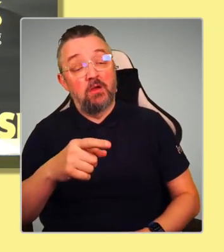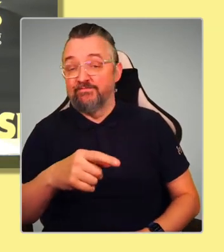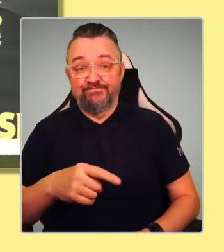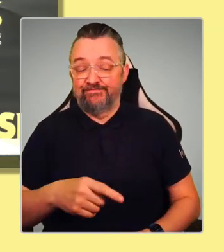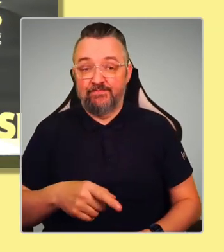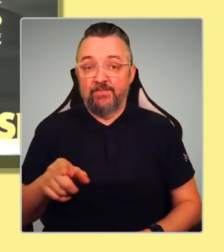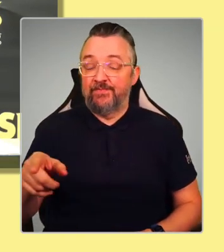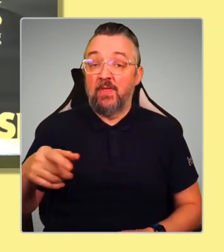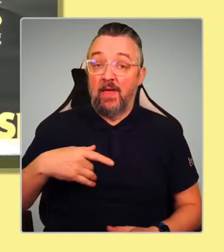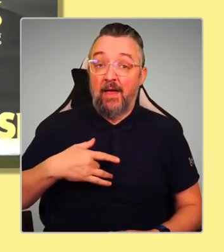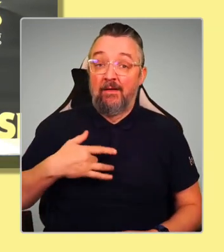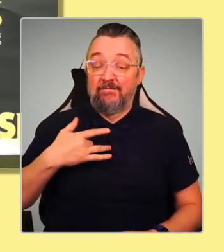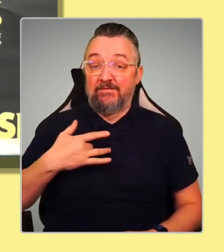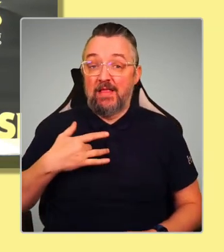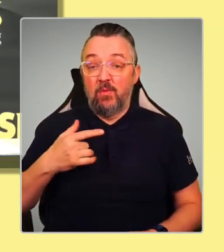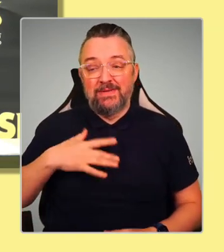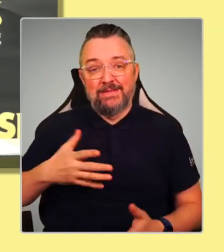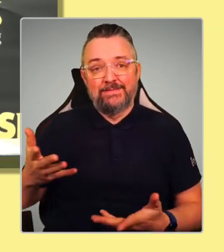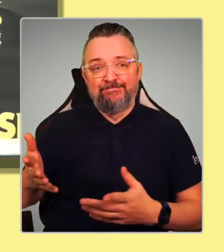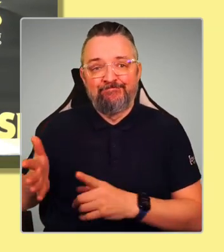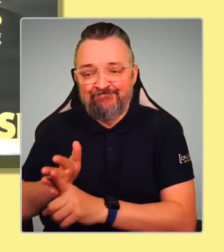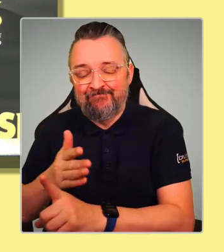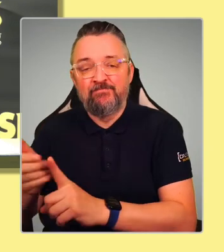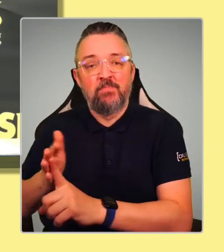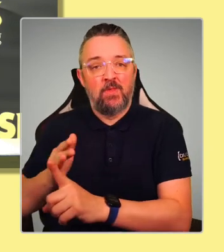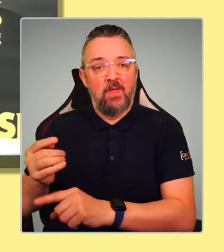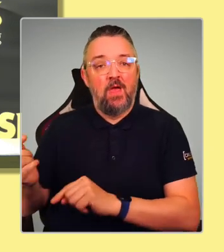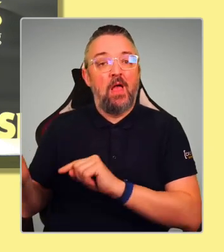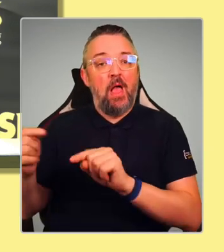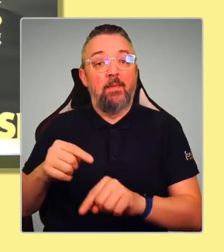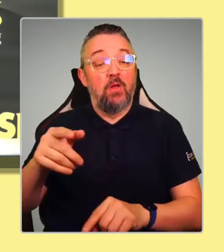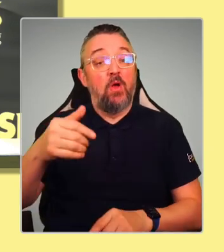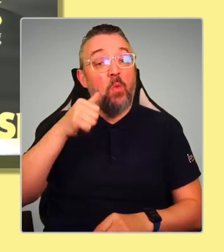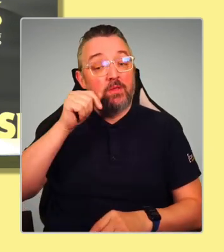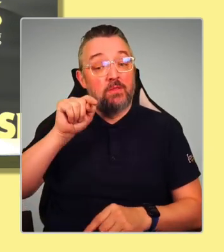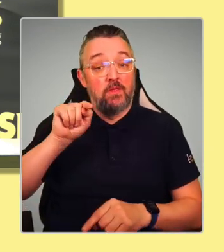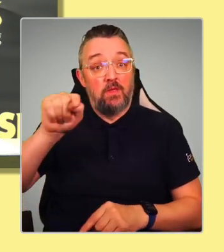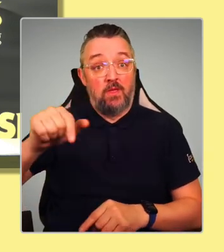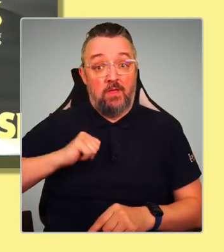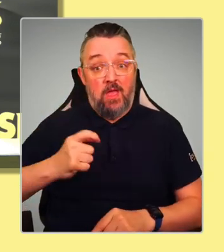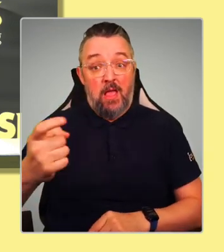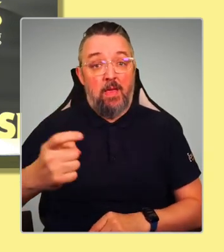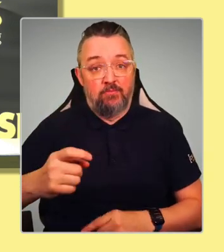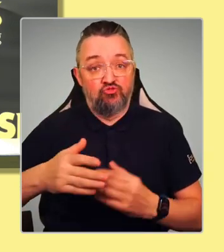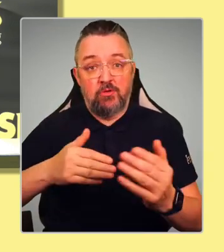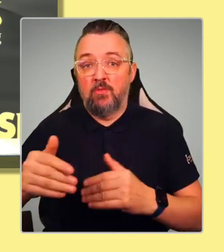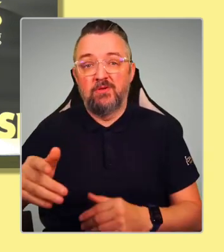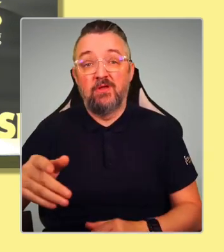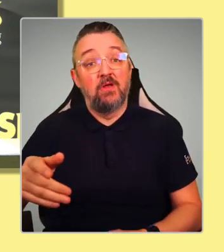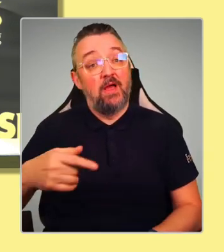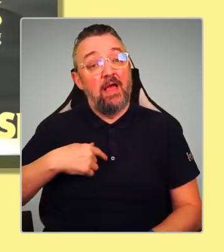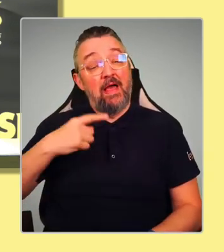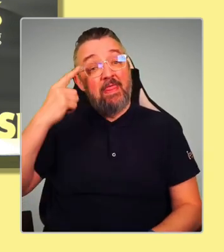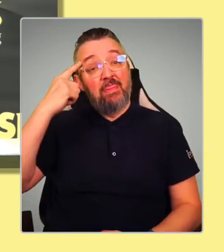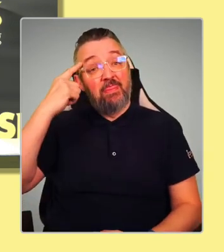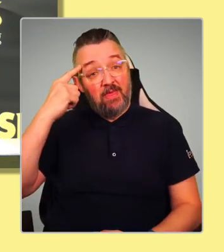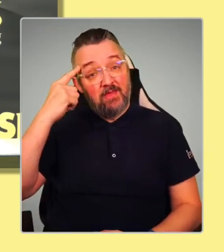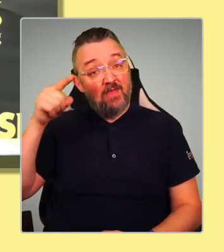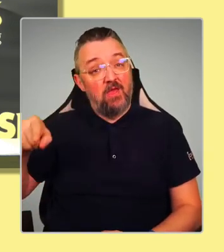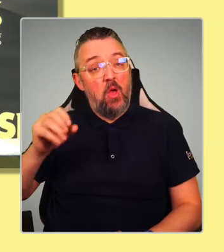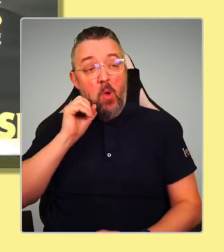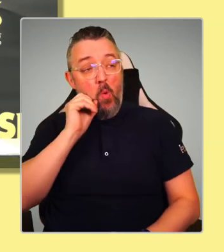some encouragement. And we'll, obviously, we can cross that bridge when we get to it. But I don't think there's a serious question that they won't do that, because